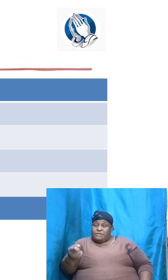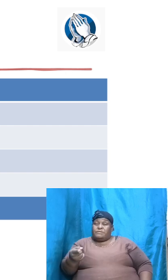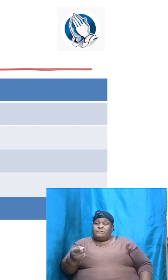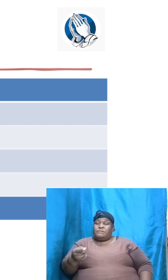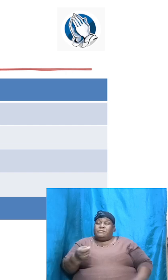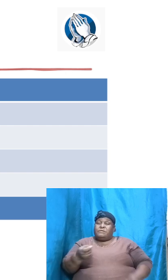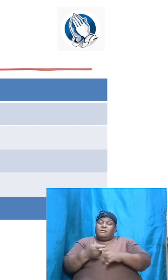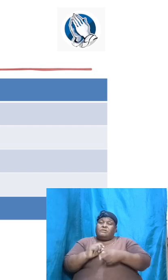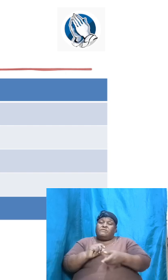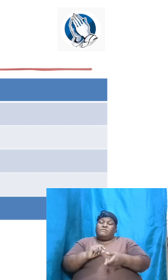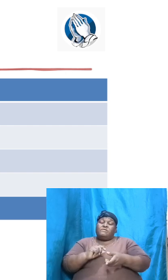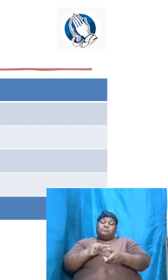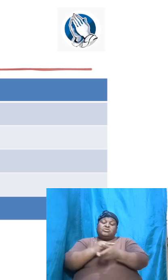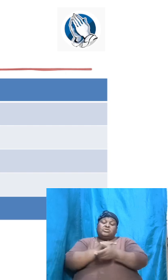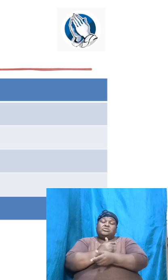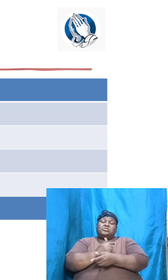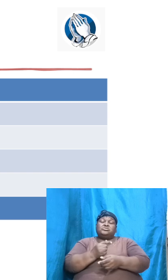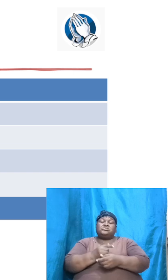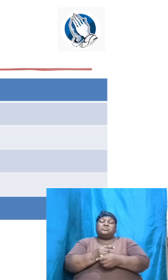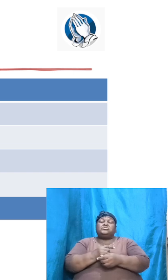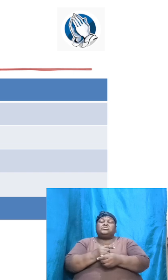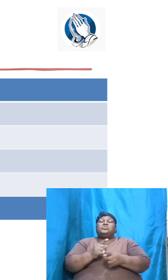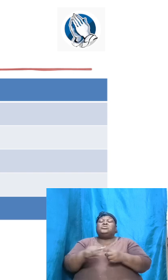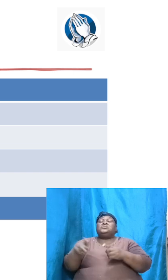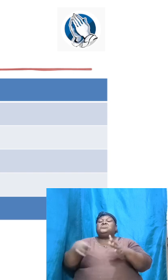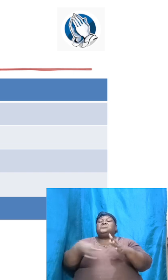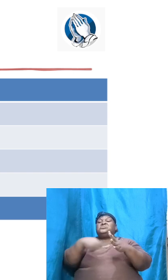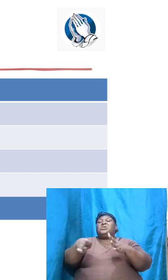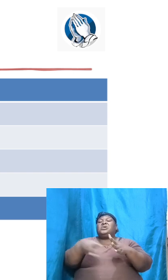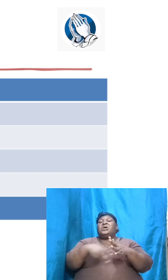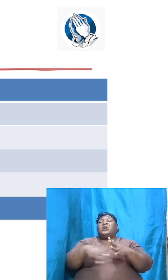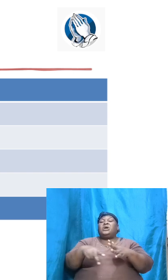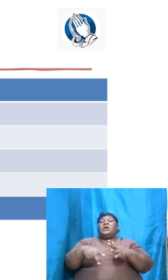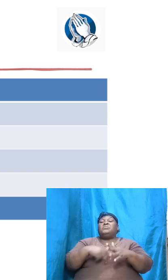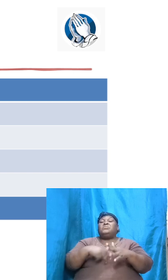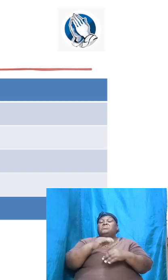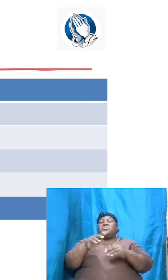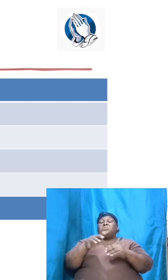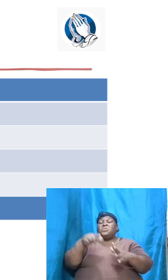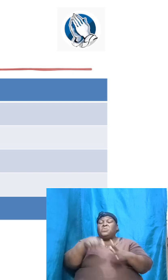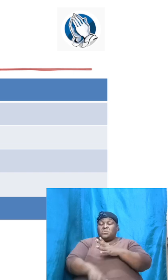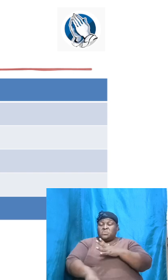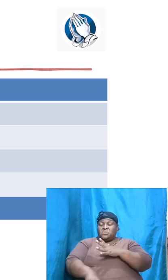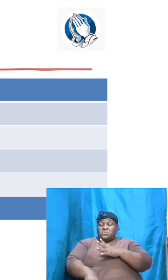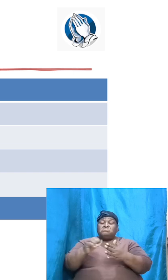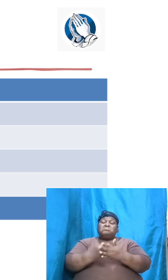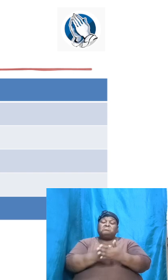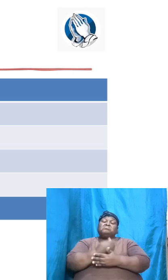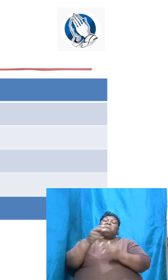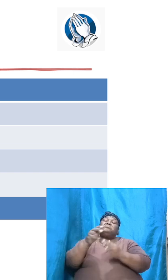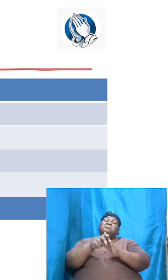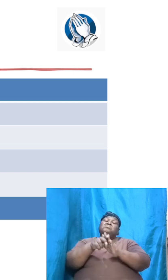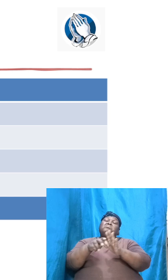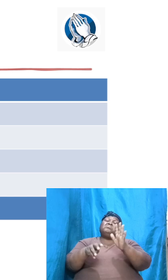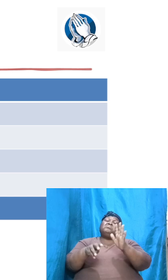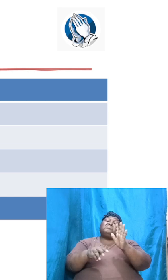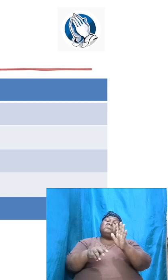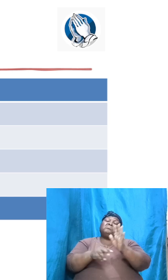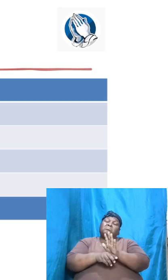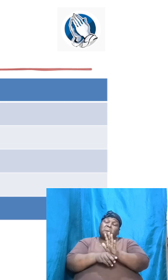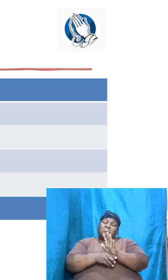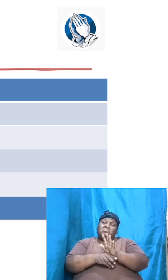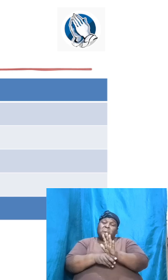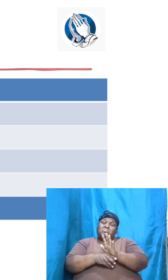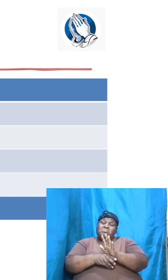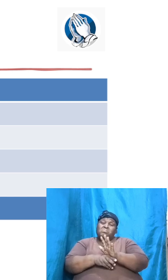way down through the Psalms, all the way going into the New Testament in the book of Hebrews, and it is